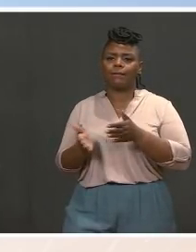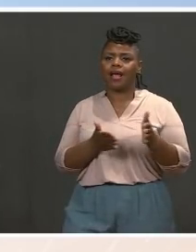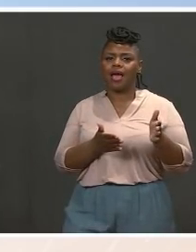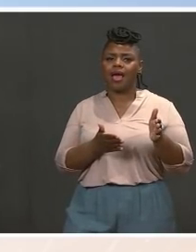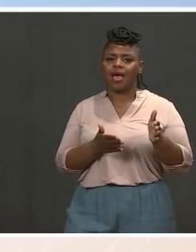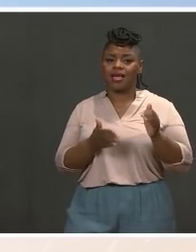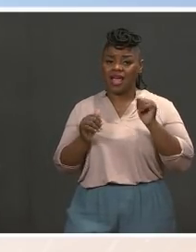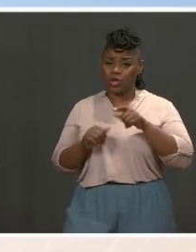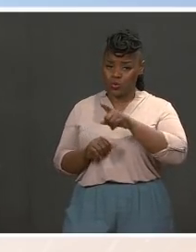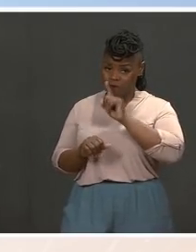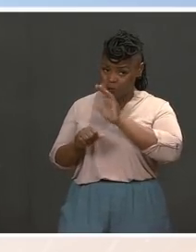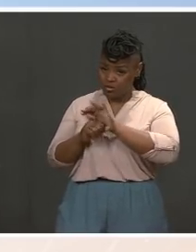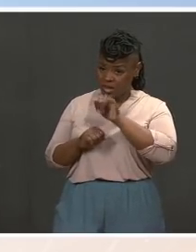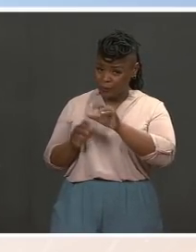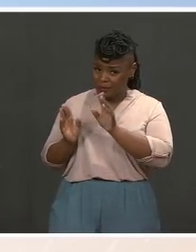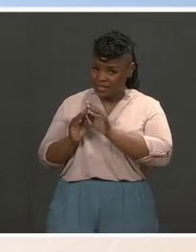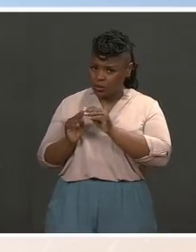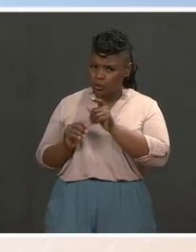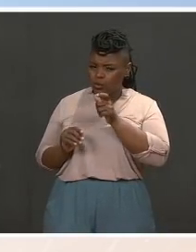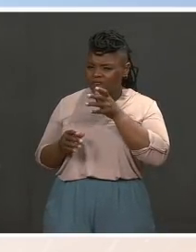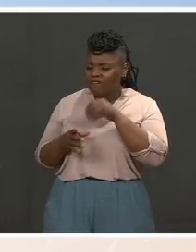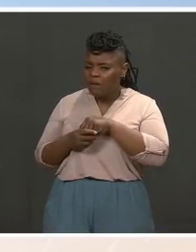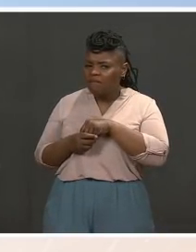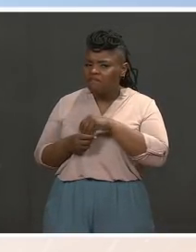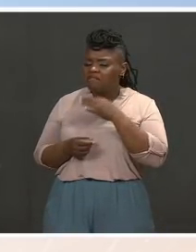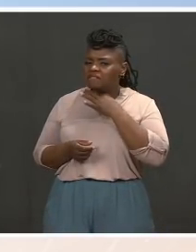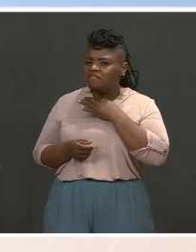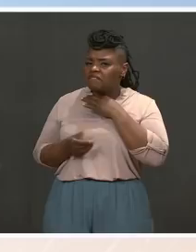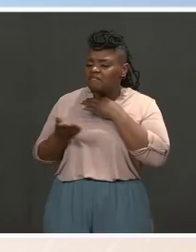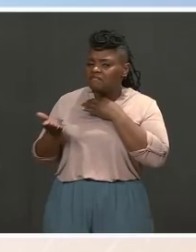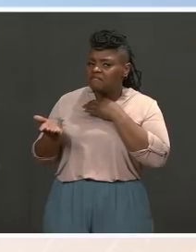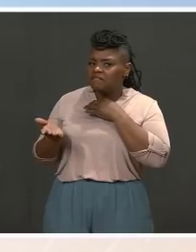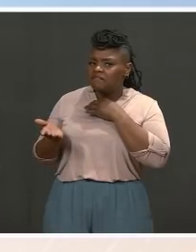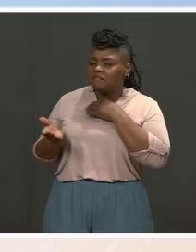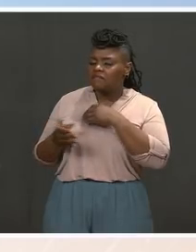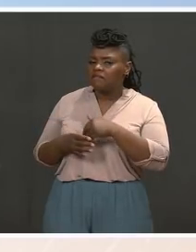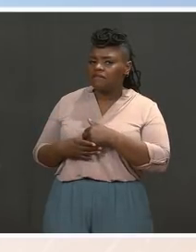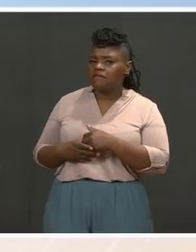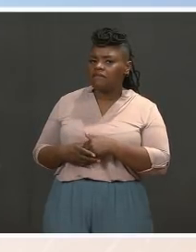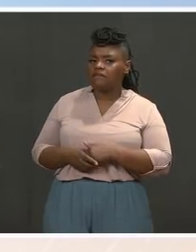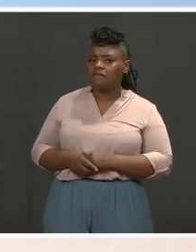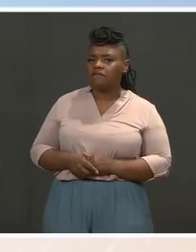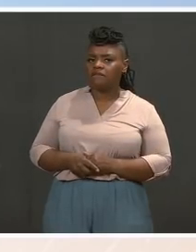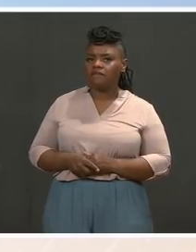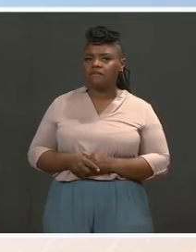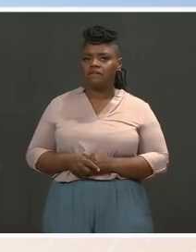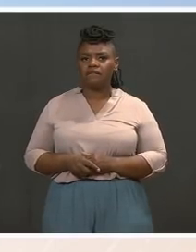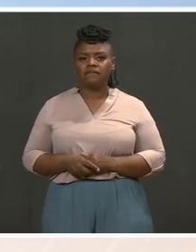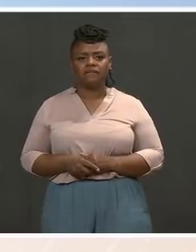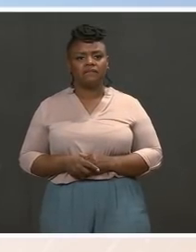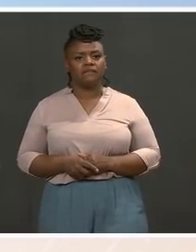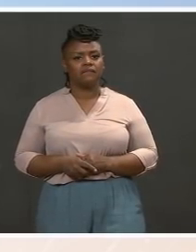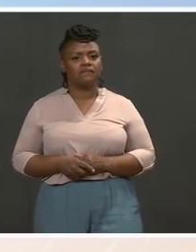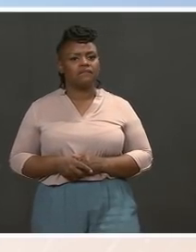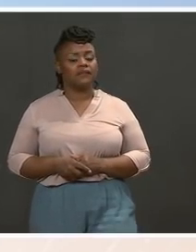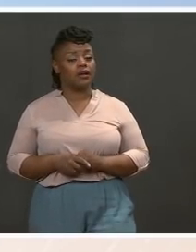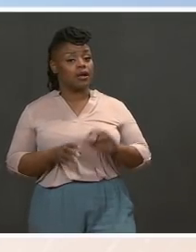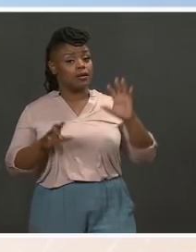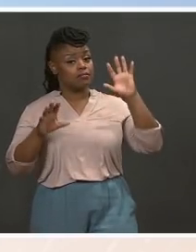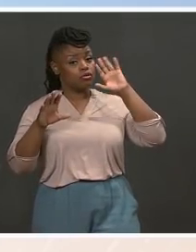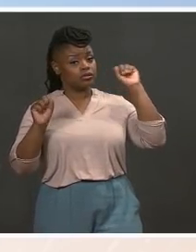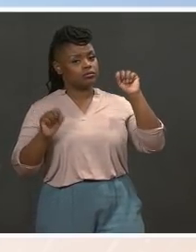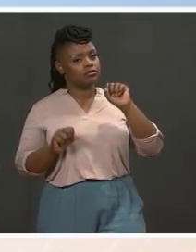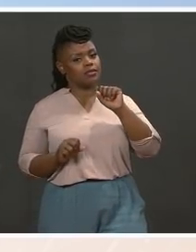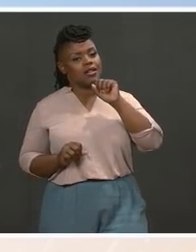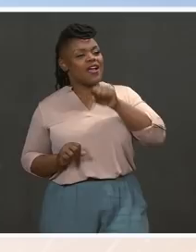and maybe tell us who was involved and why he felt the need to meet with historians on this. MS. I will tell you presidents love historians. I know